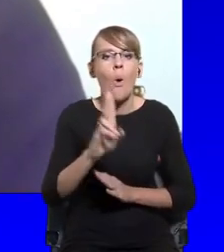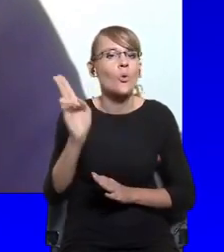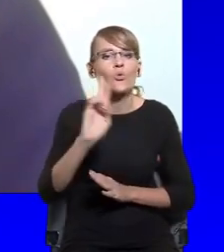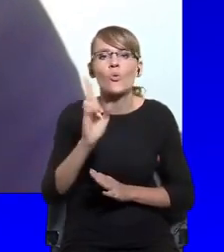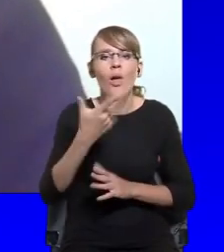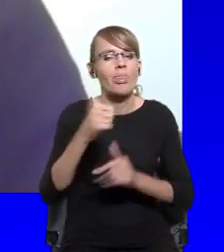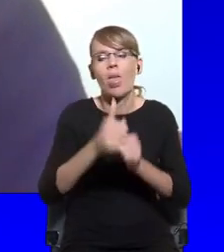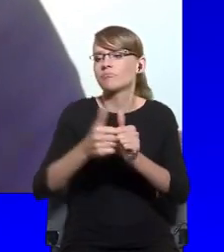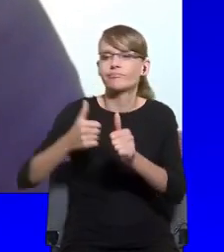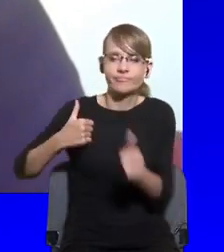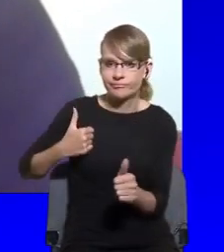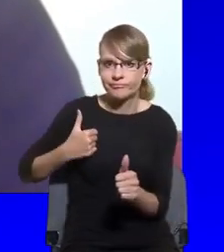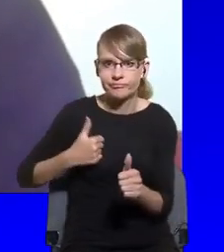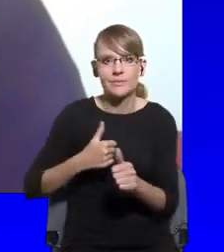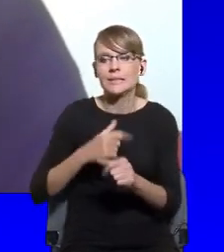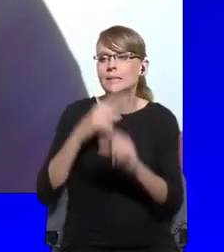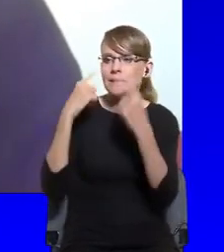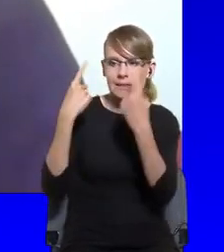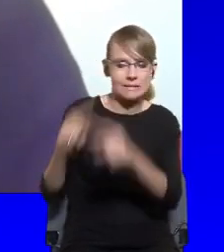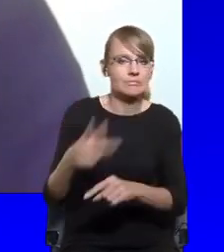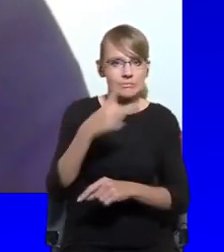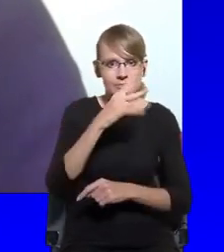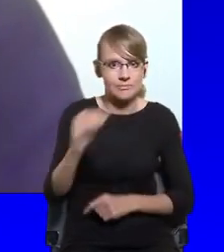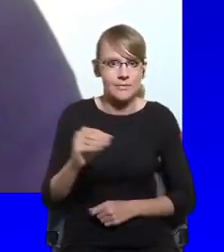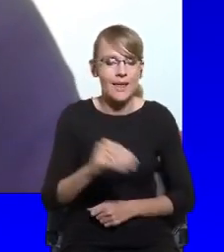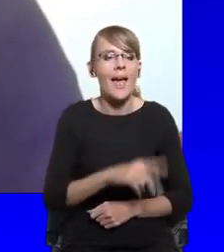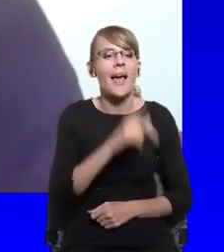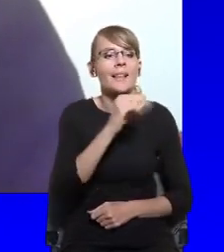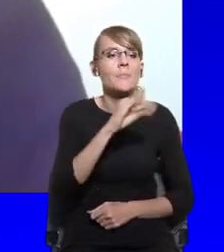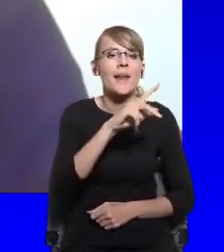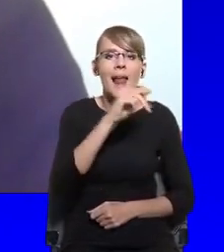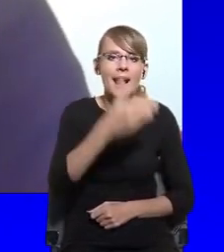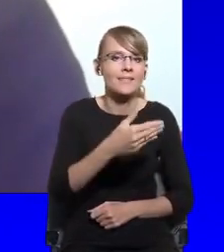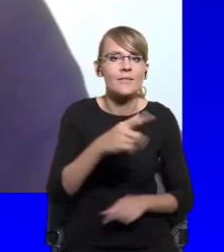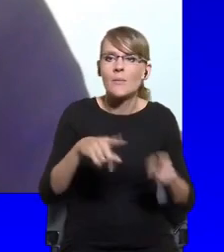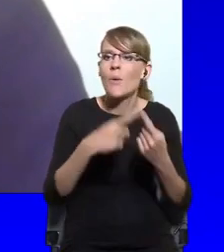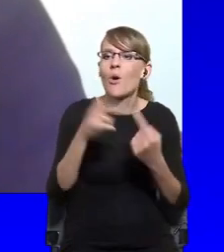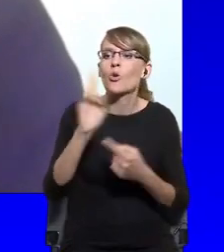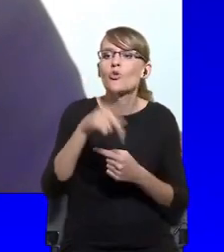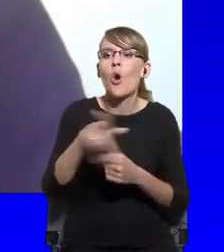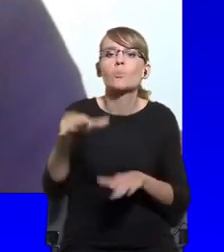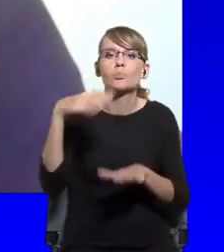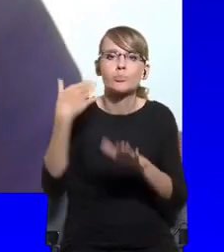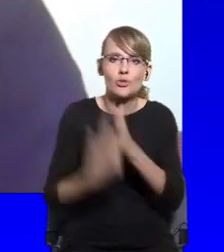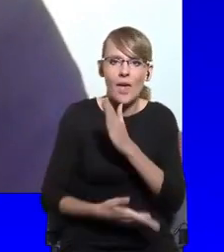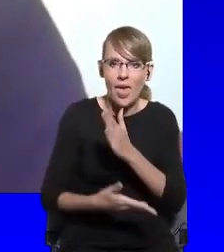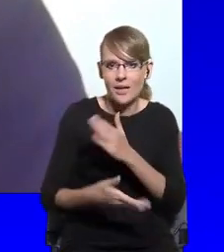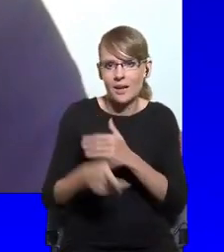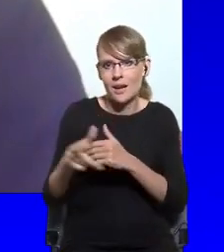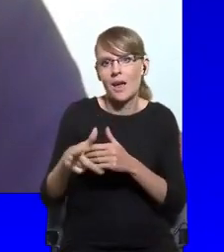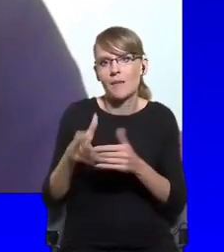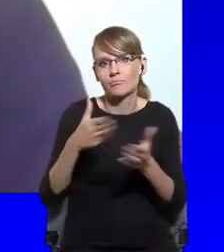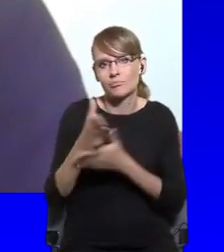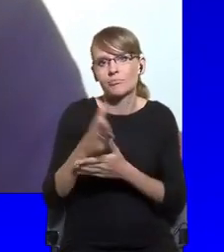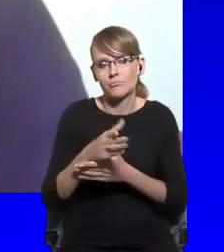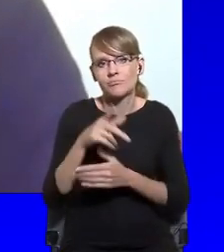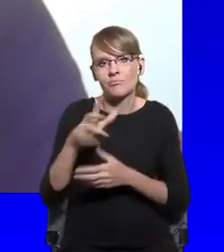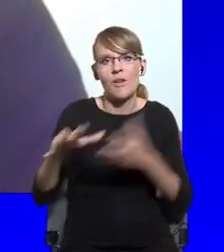somewhat cliched phrase often has it, the losers of globalization or the losers of European